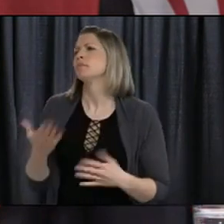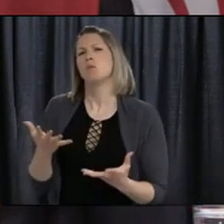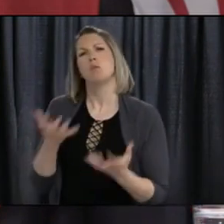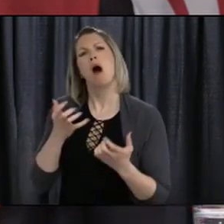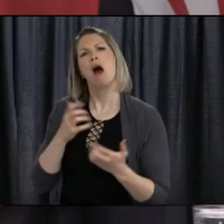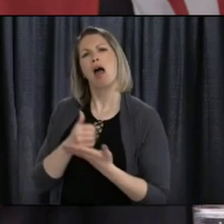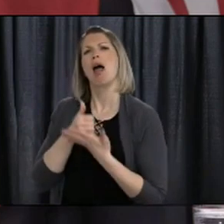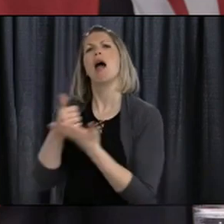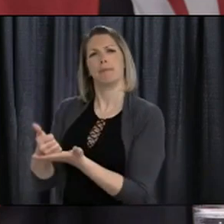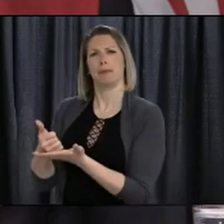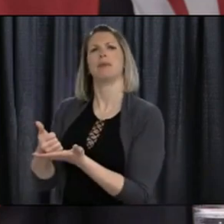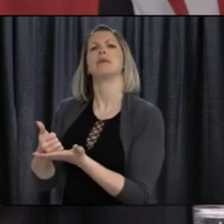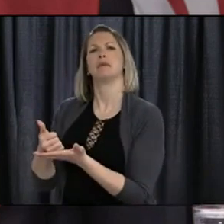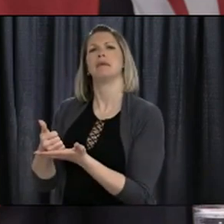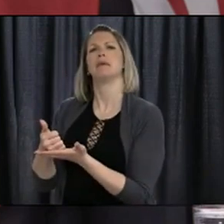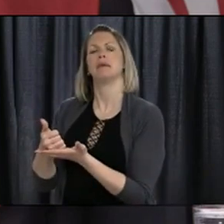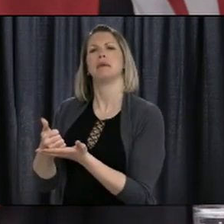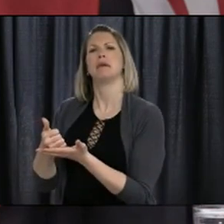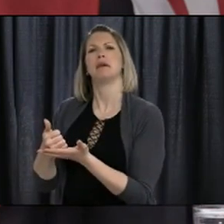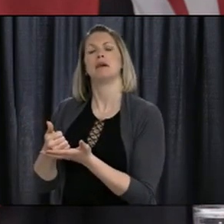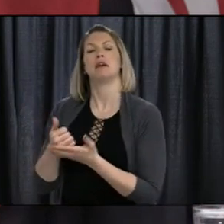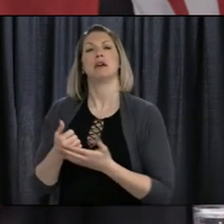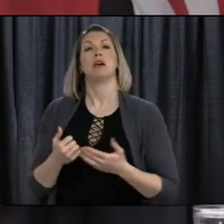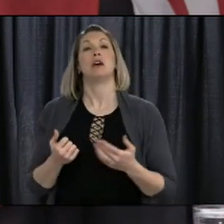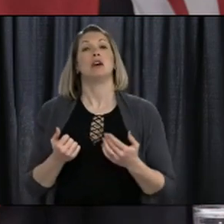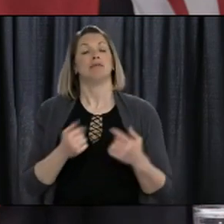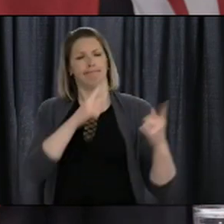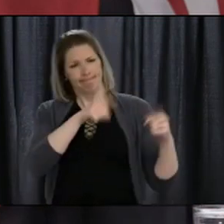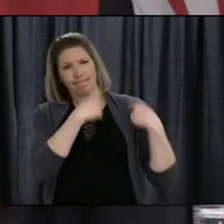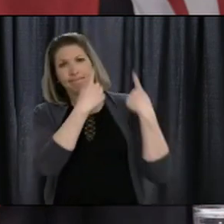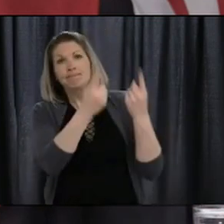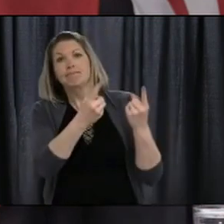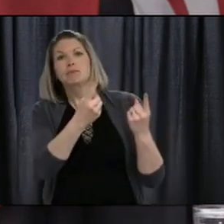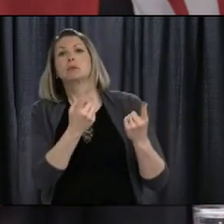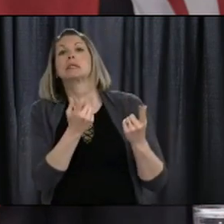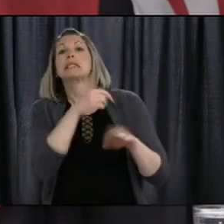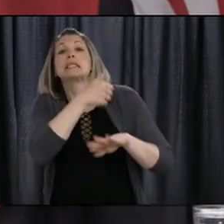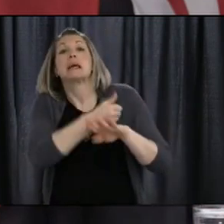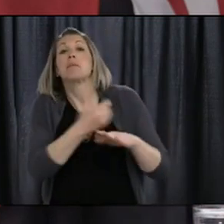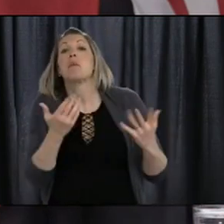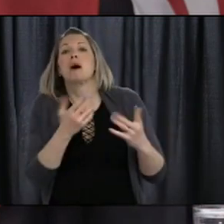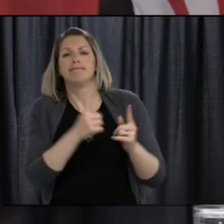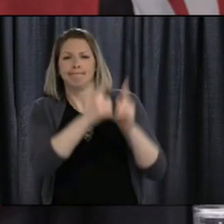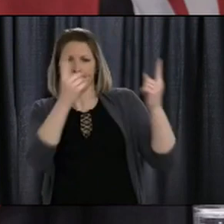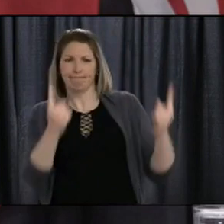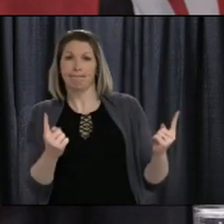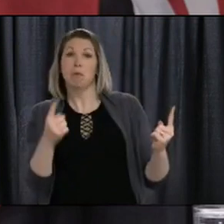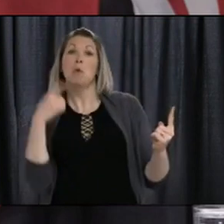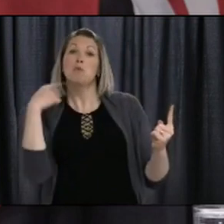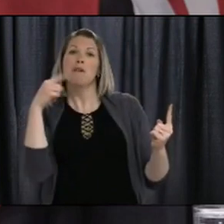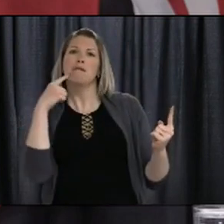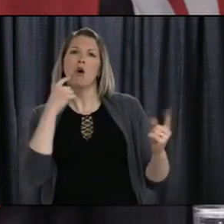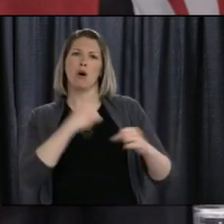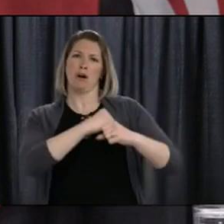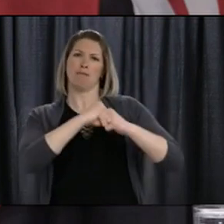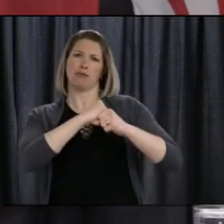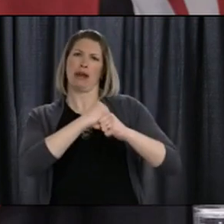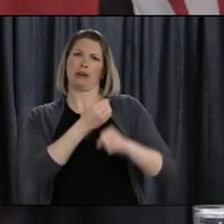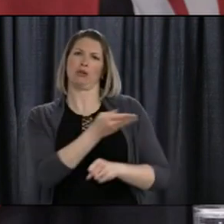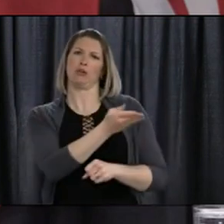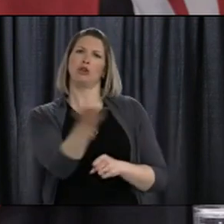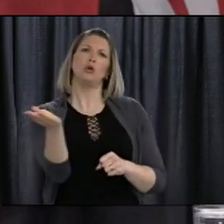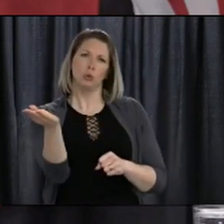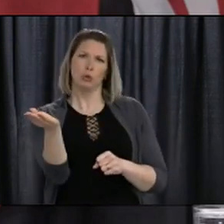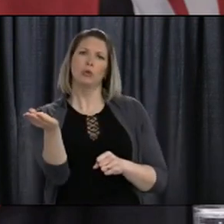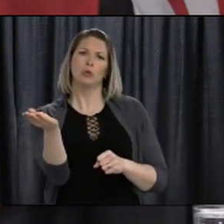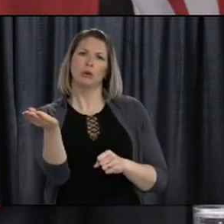-isolation and physical distancing in order to protect you from COVID-19. But that does not mean